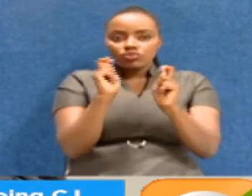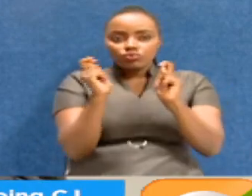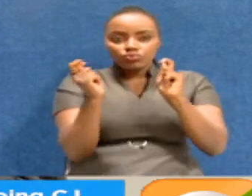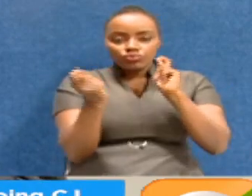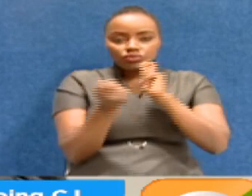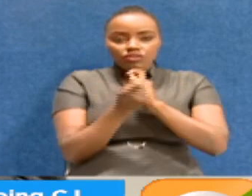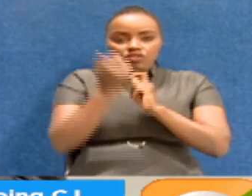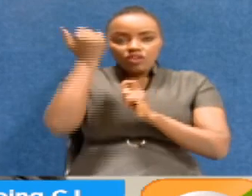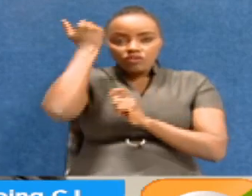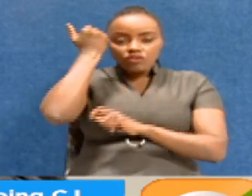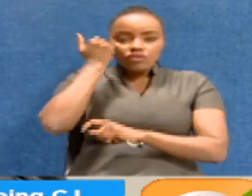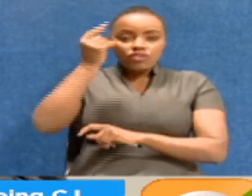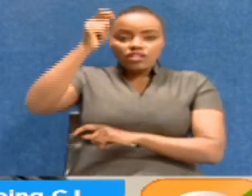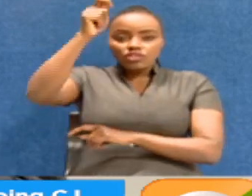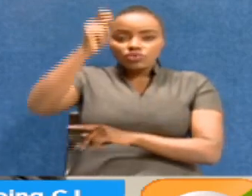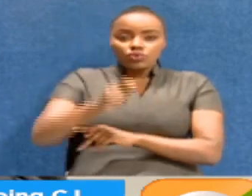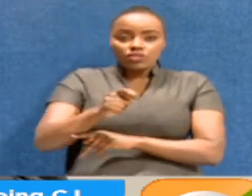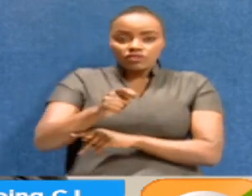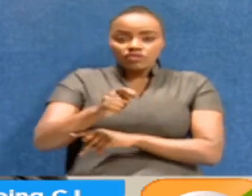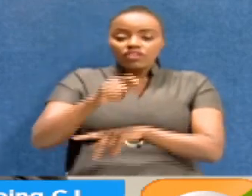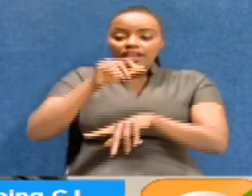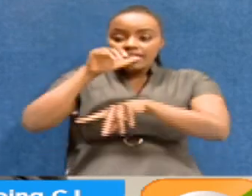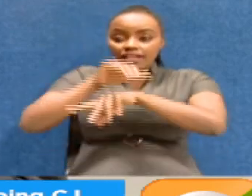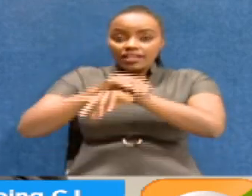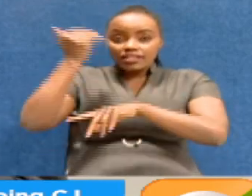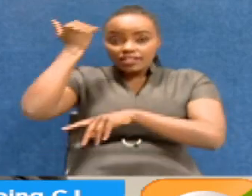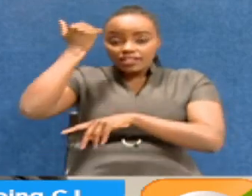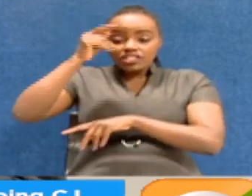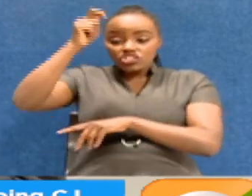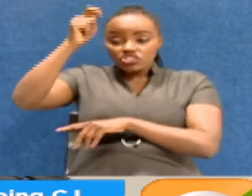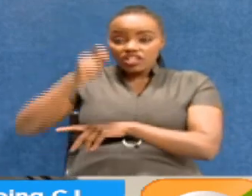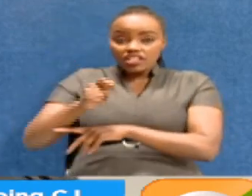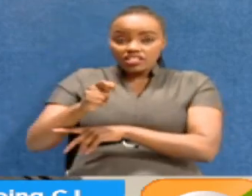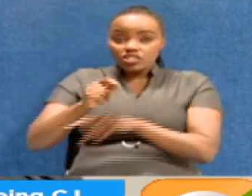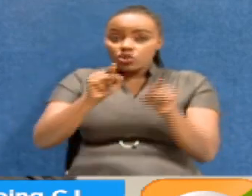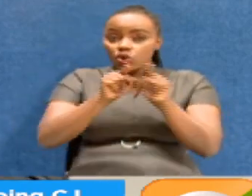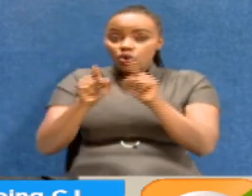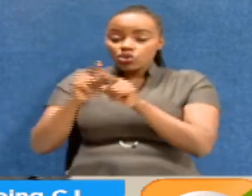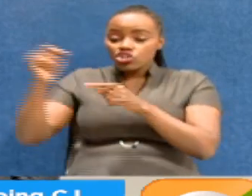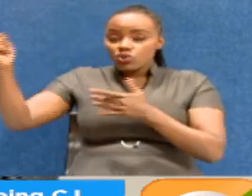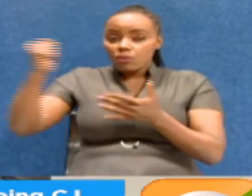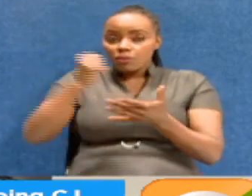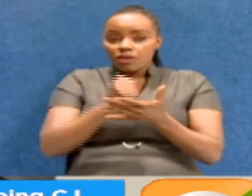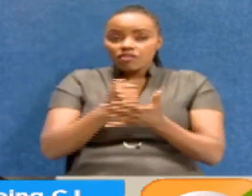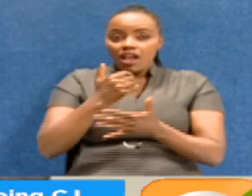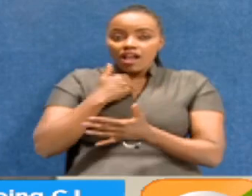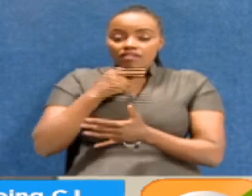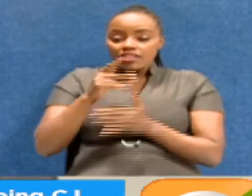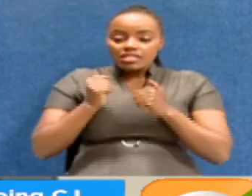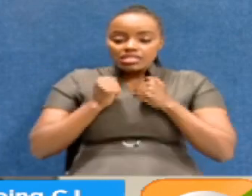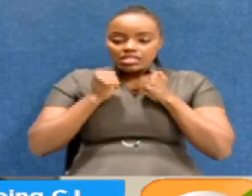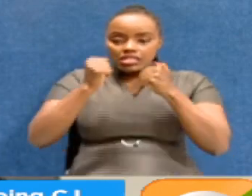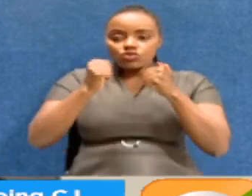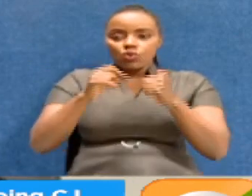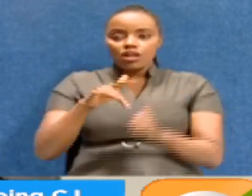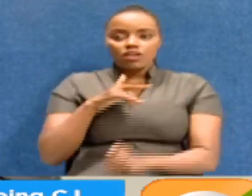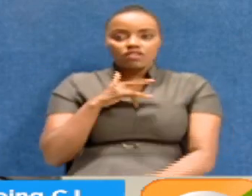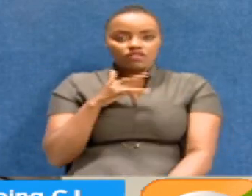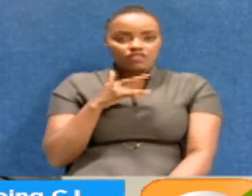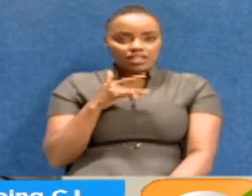of the judiciary by getting the judges to also have that strong sense